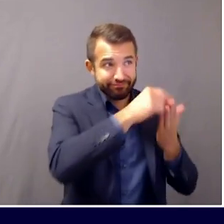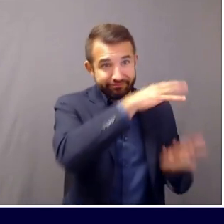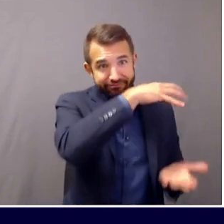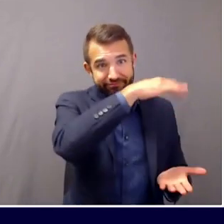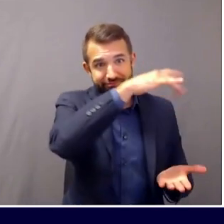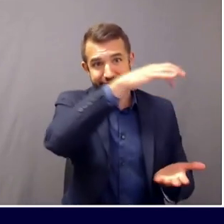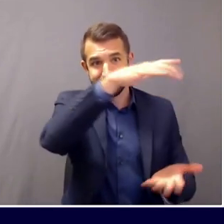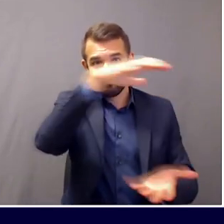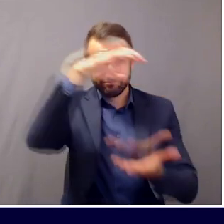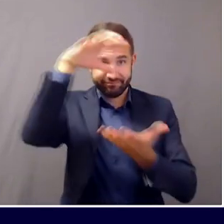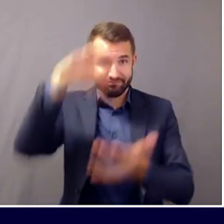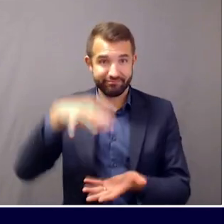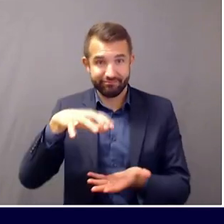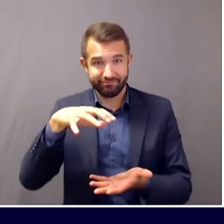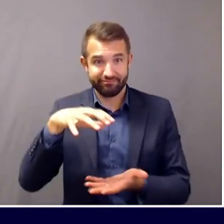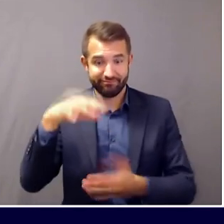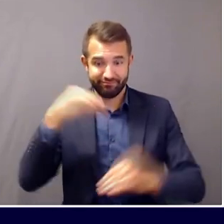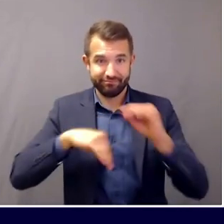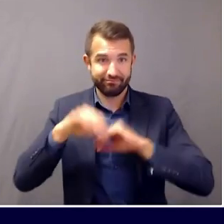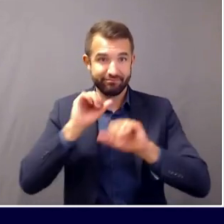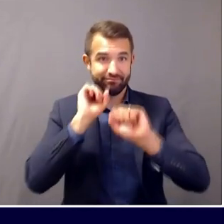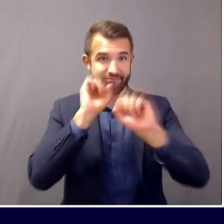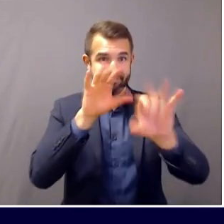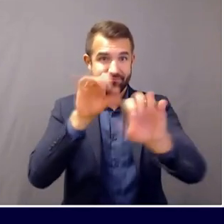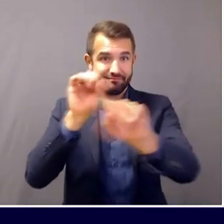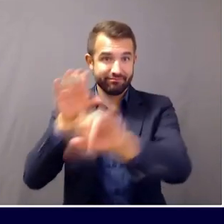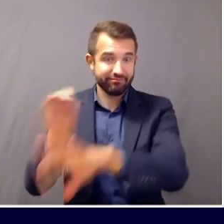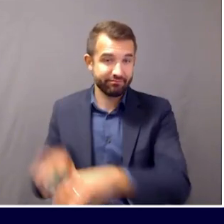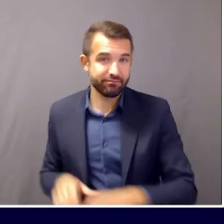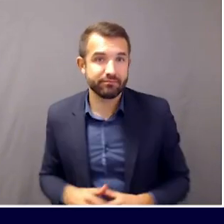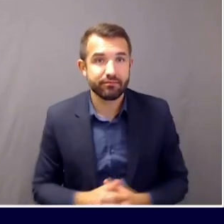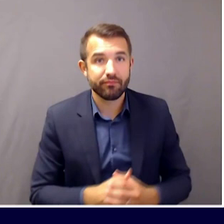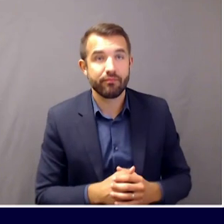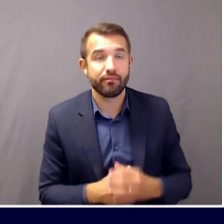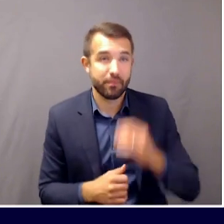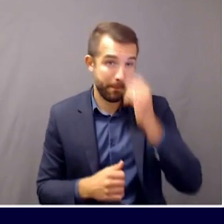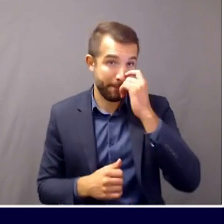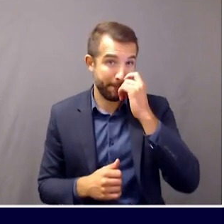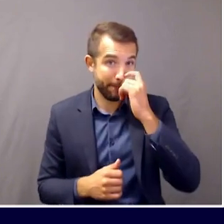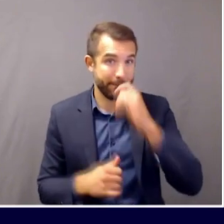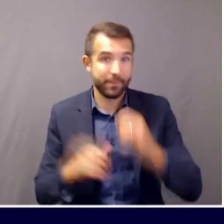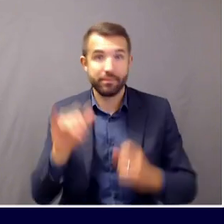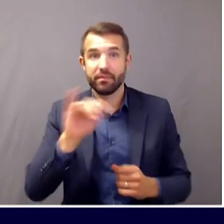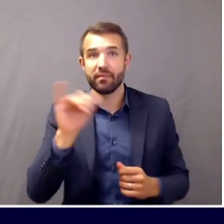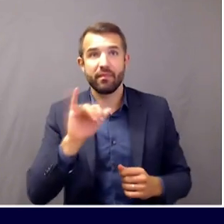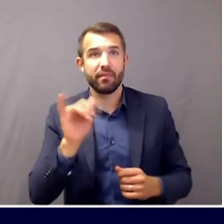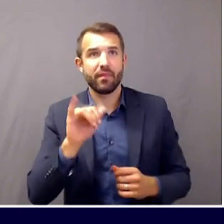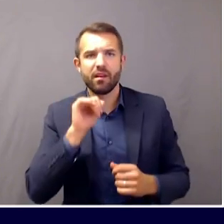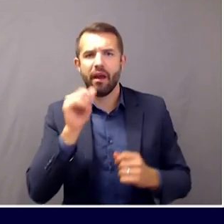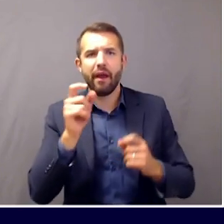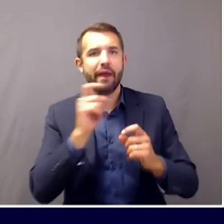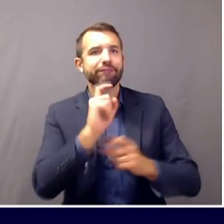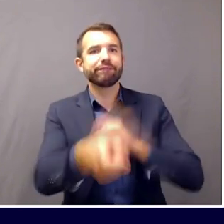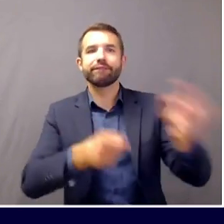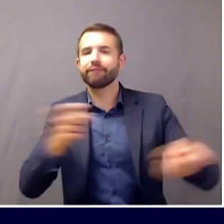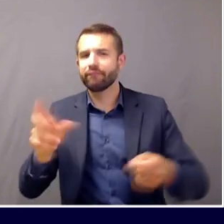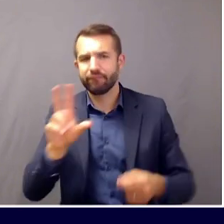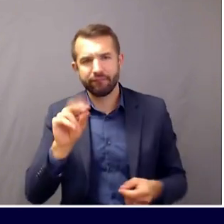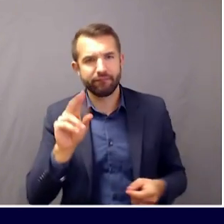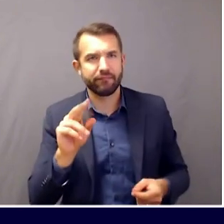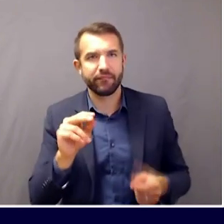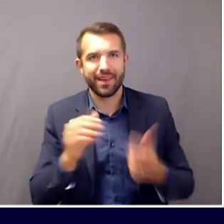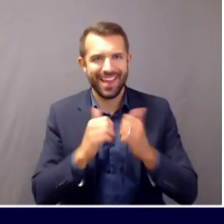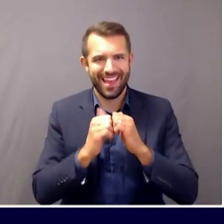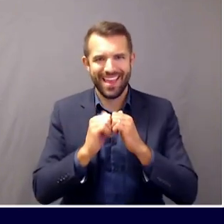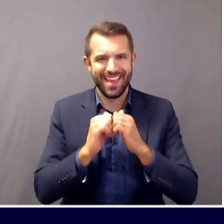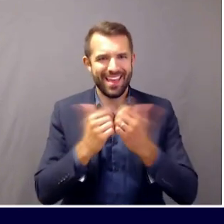we made those decisions, similarly, we looked at where healthcare providers were providing services and where those services needed to